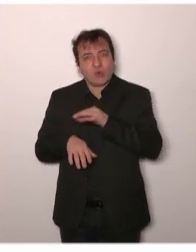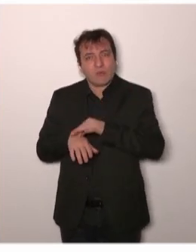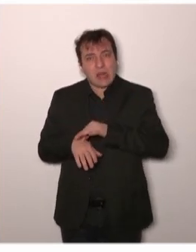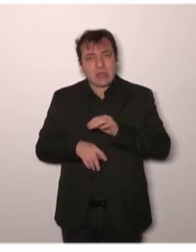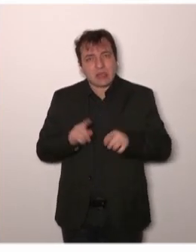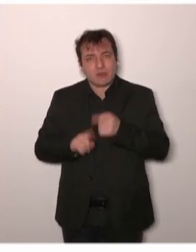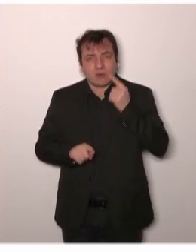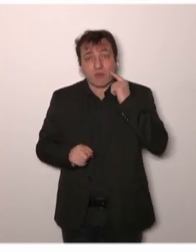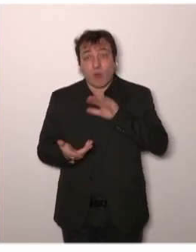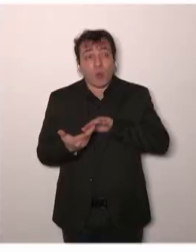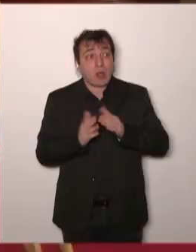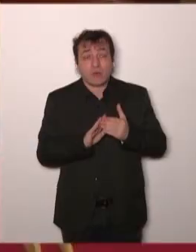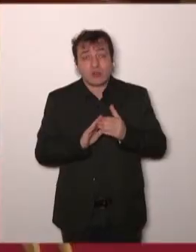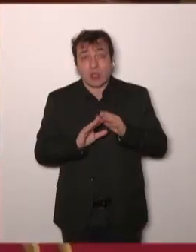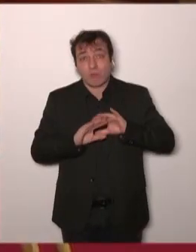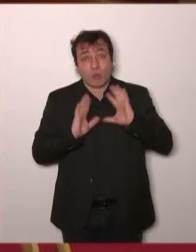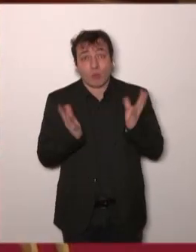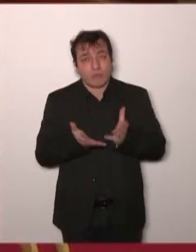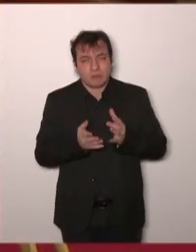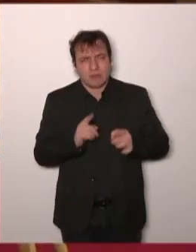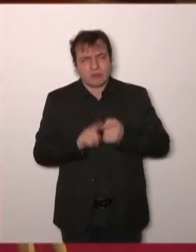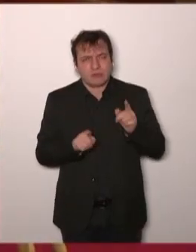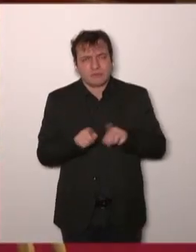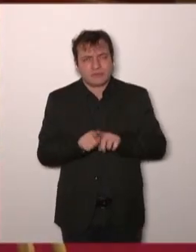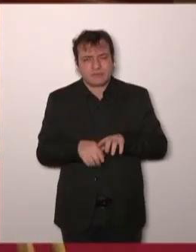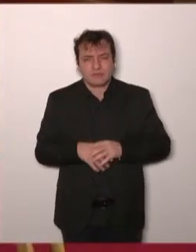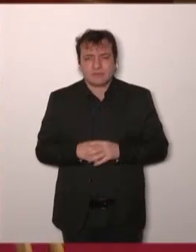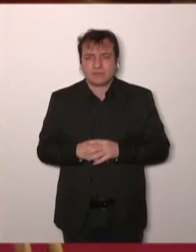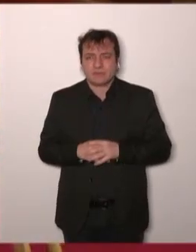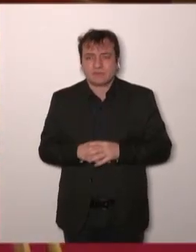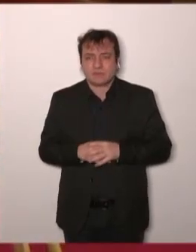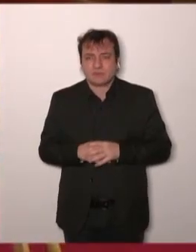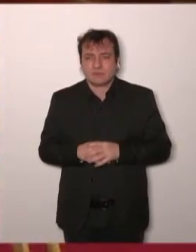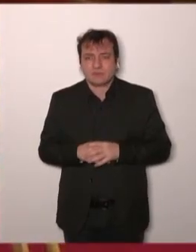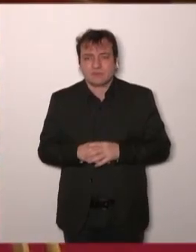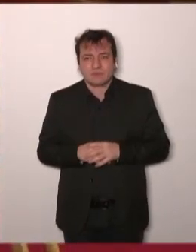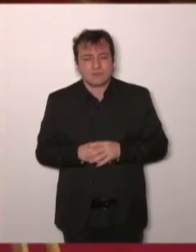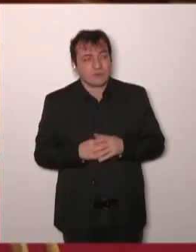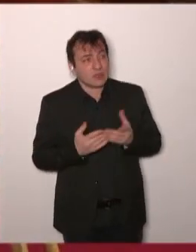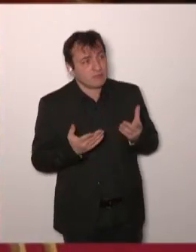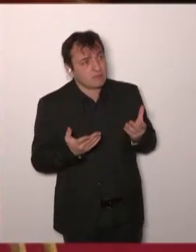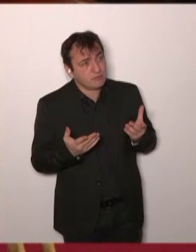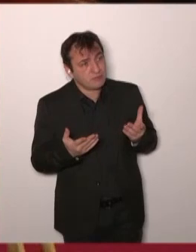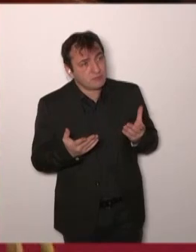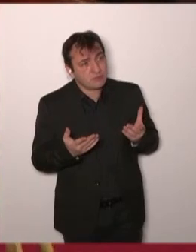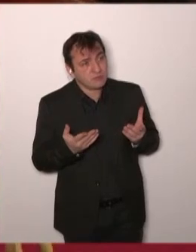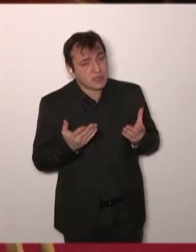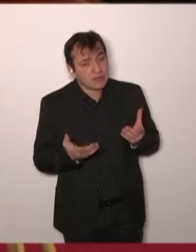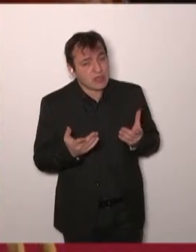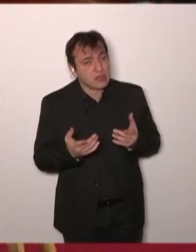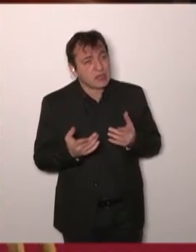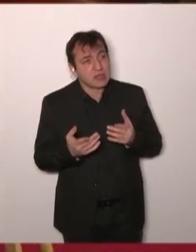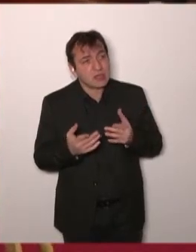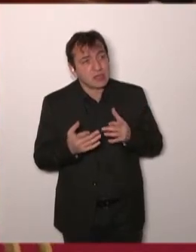The big thing is like really crossing the evolution of the theoretical strategies and